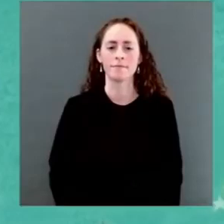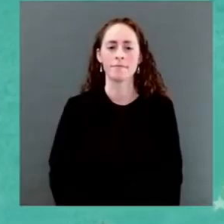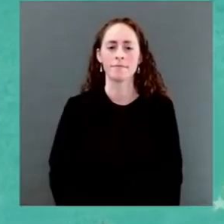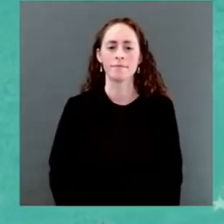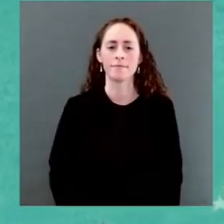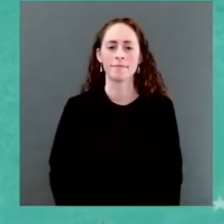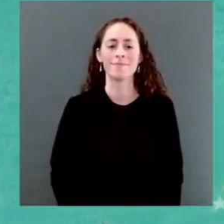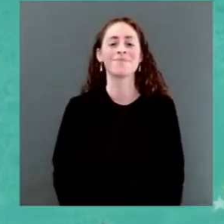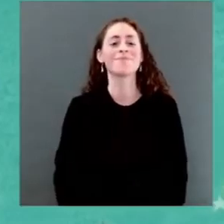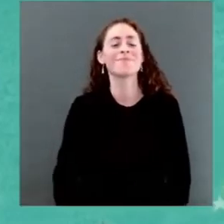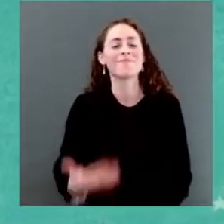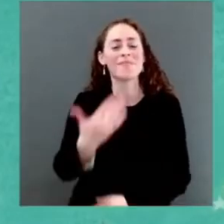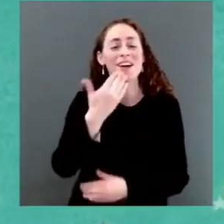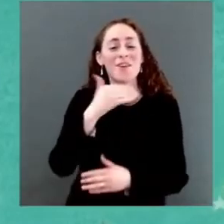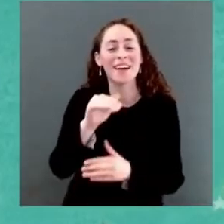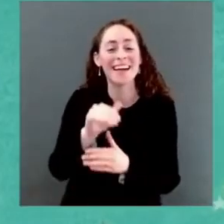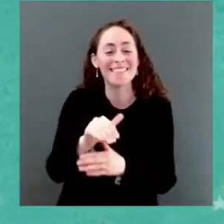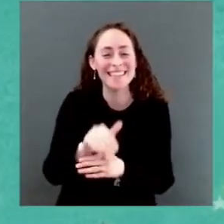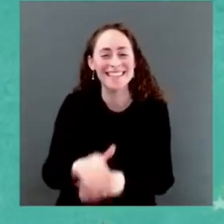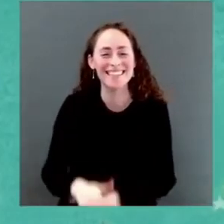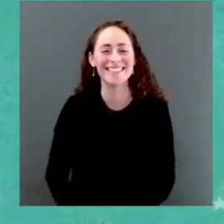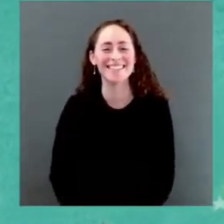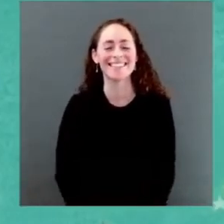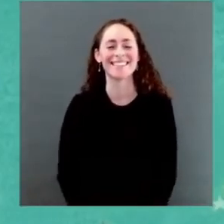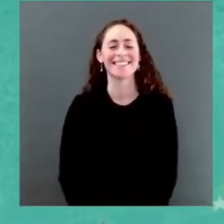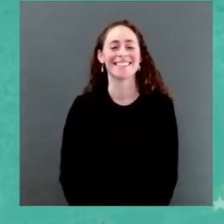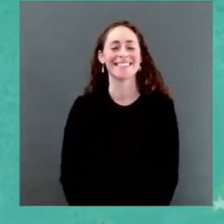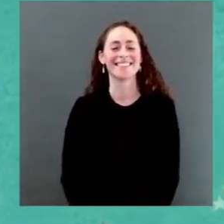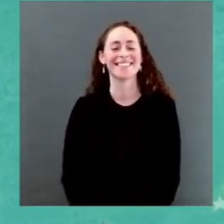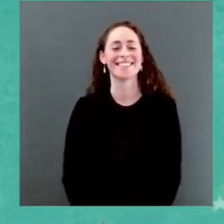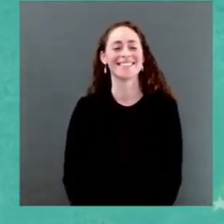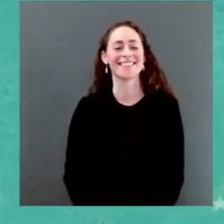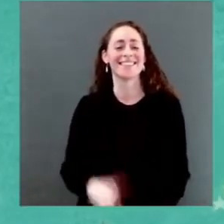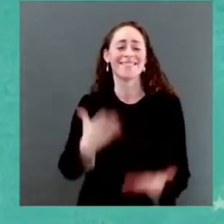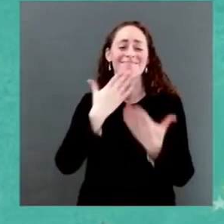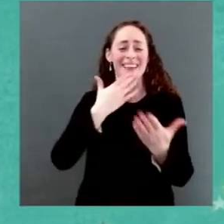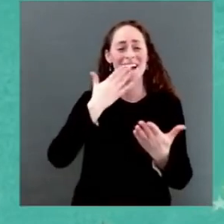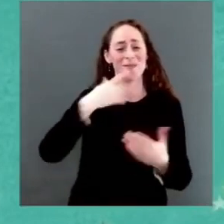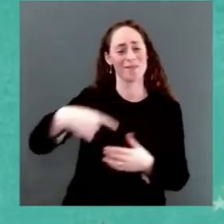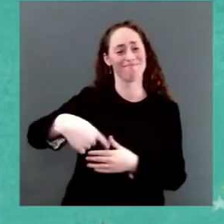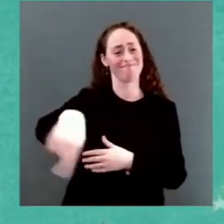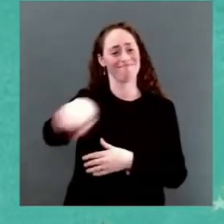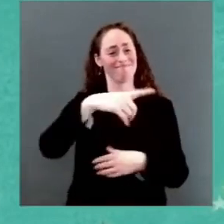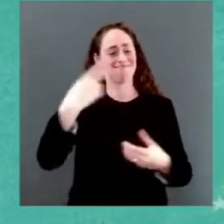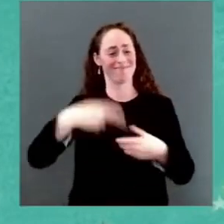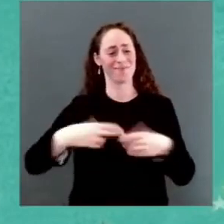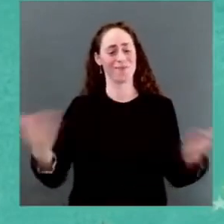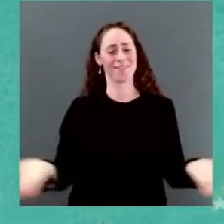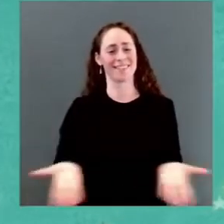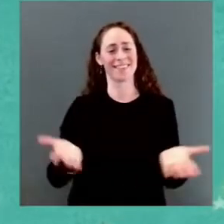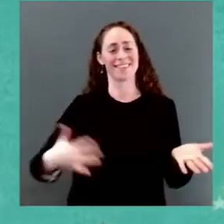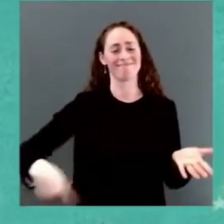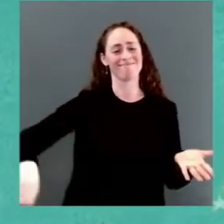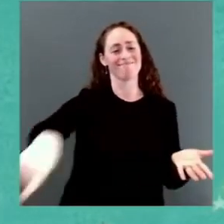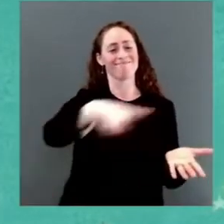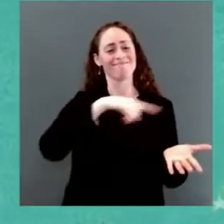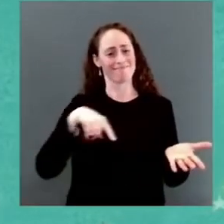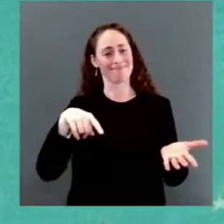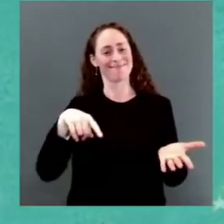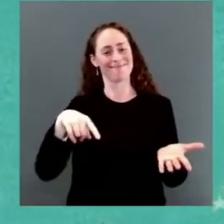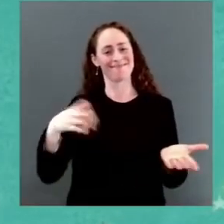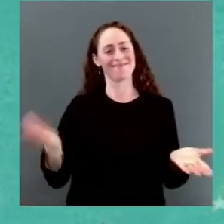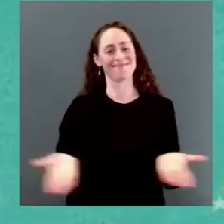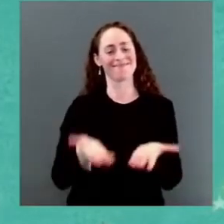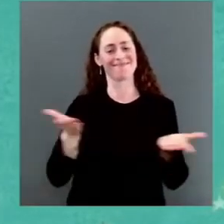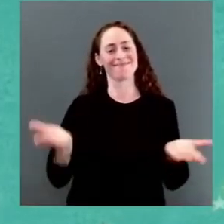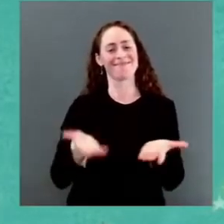We grateful to join you on the ancestral homelands of the Anacostan and Piscataway people for the 99th lighting of